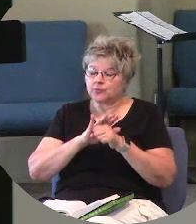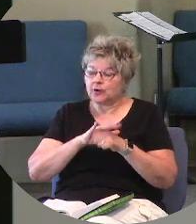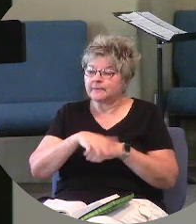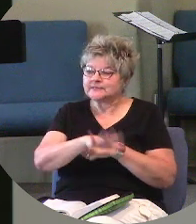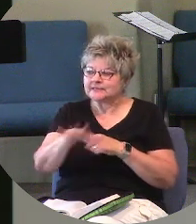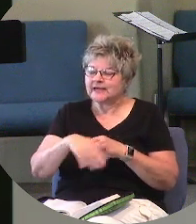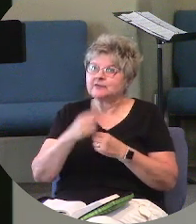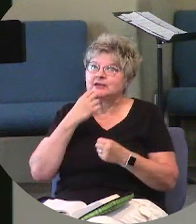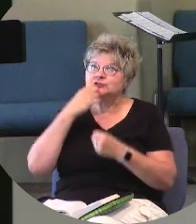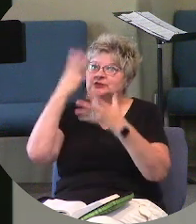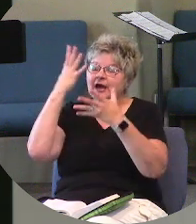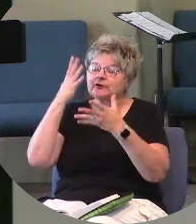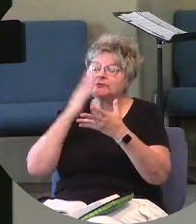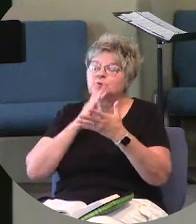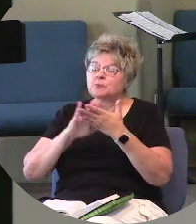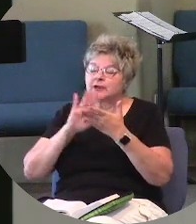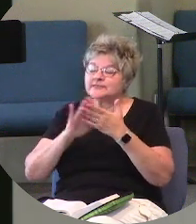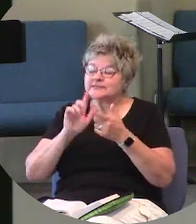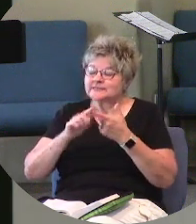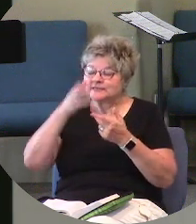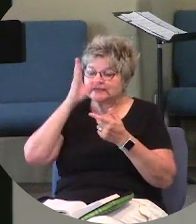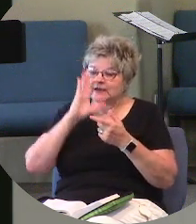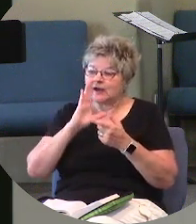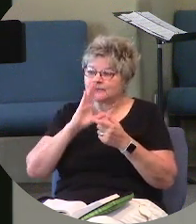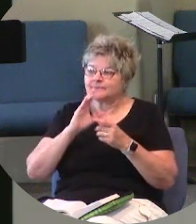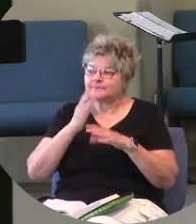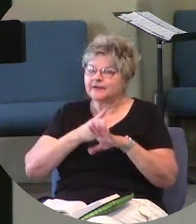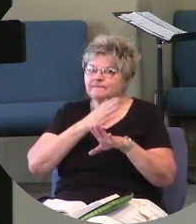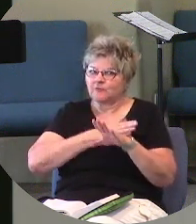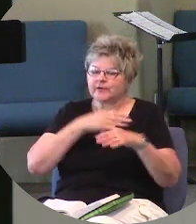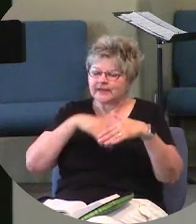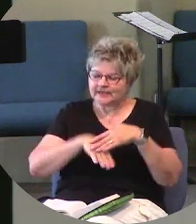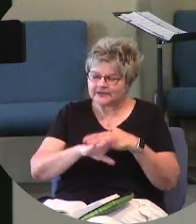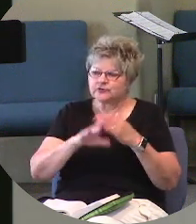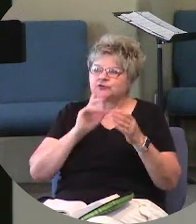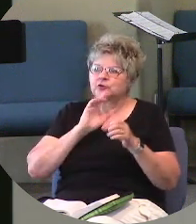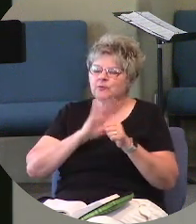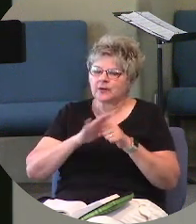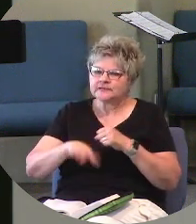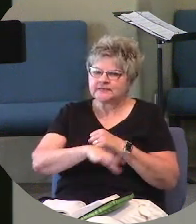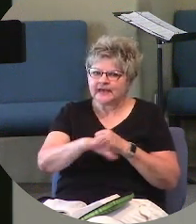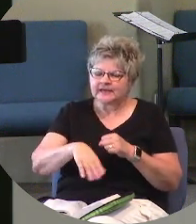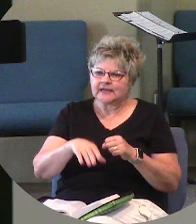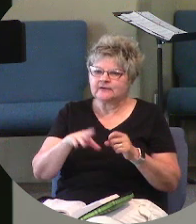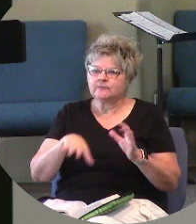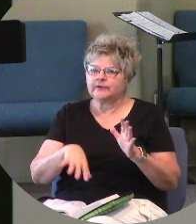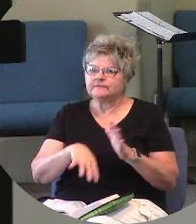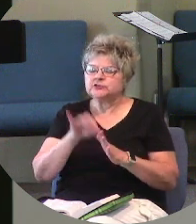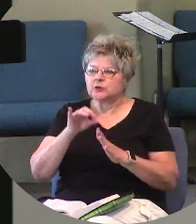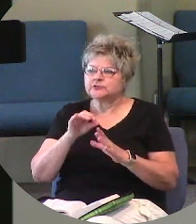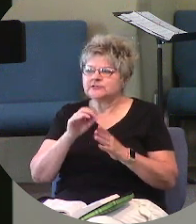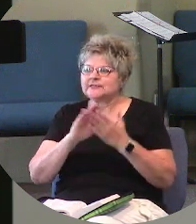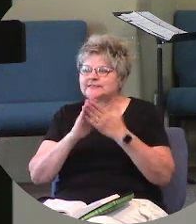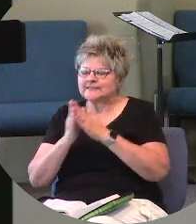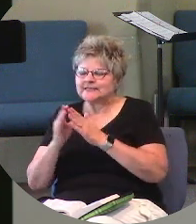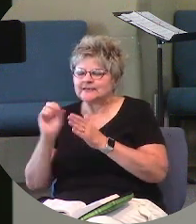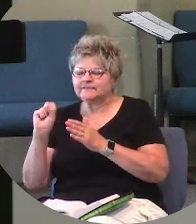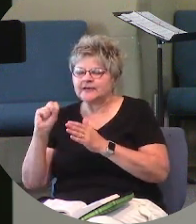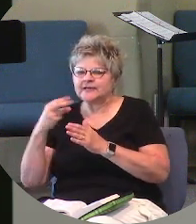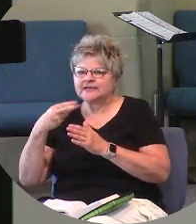praises to God before they entered the promised land. And we've chosen Shechem to be the place where we worship.